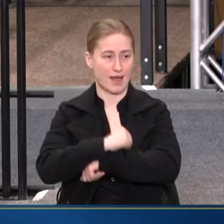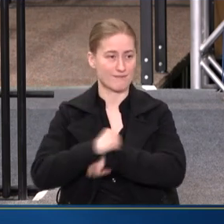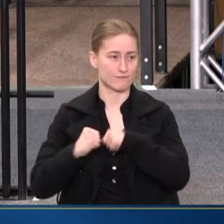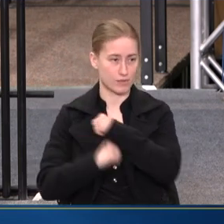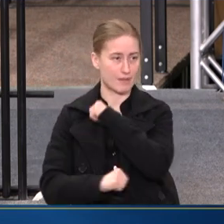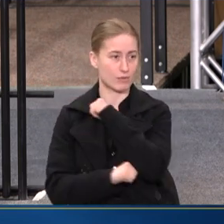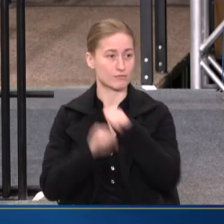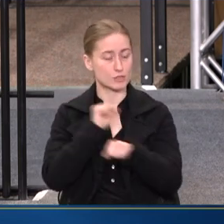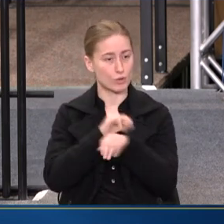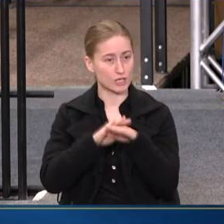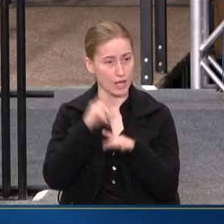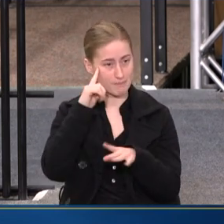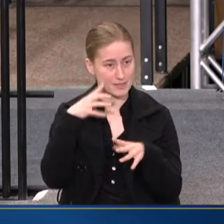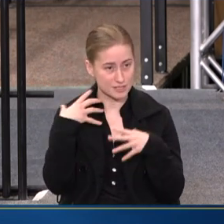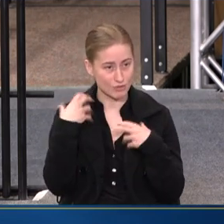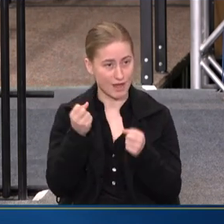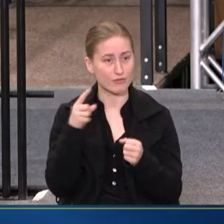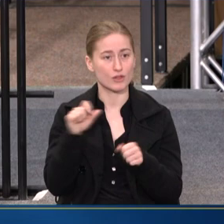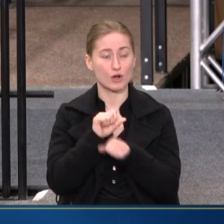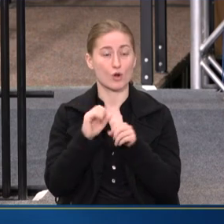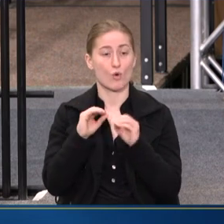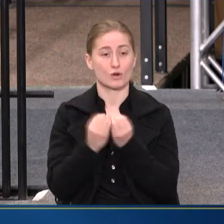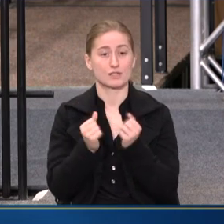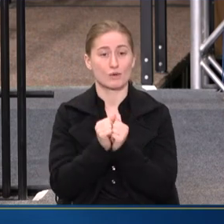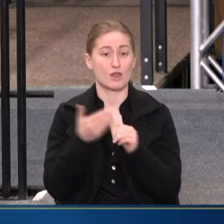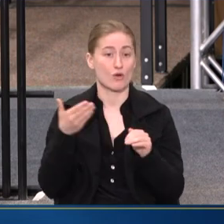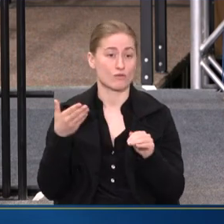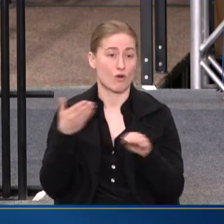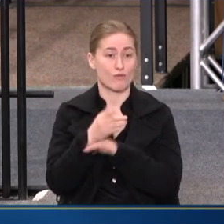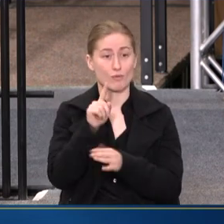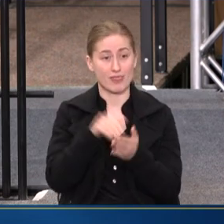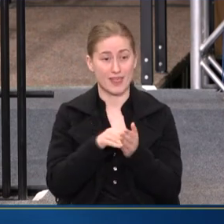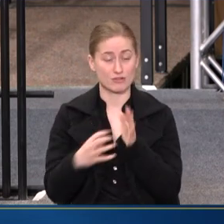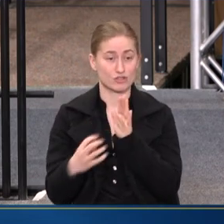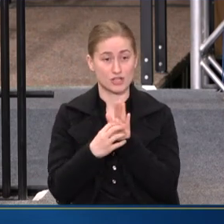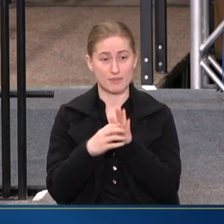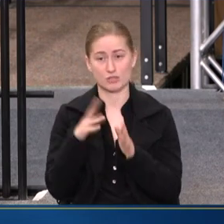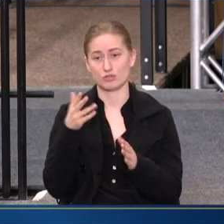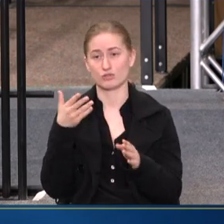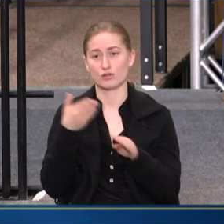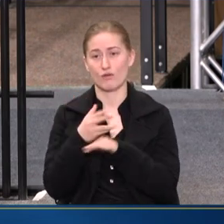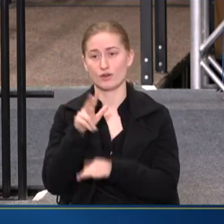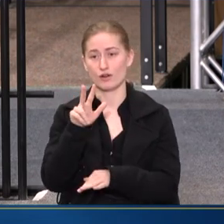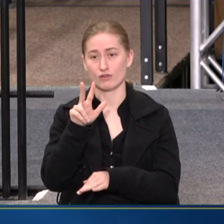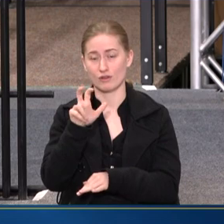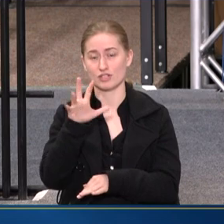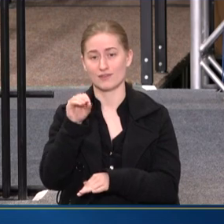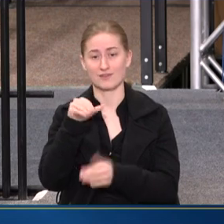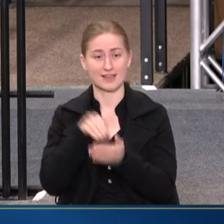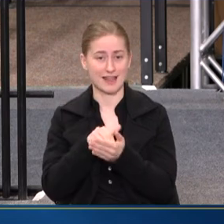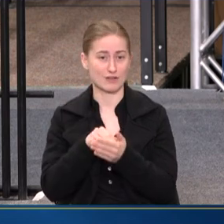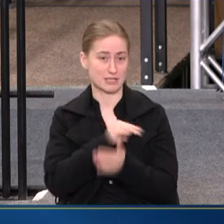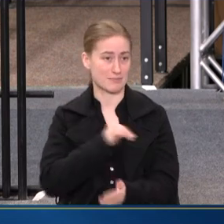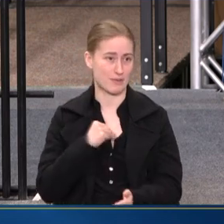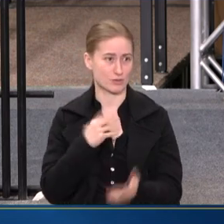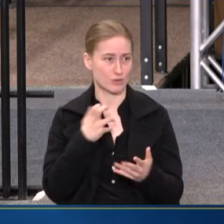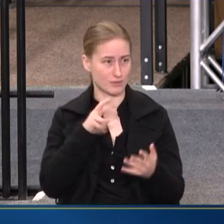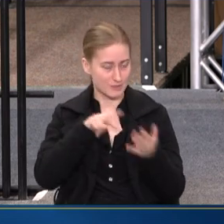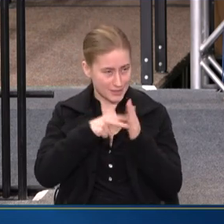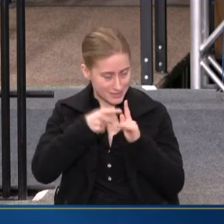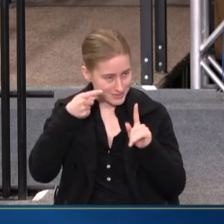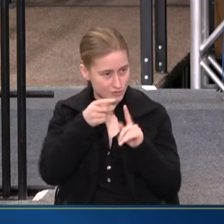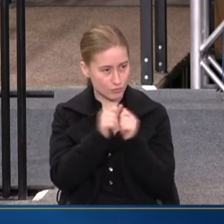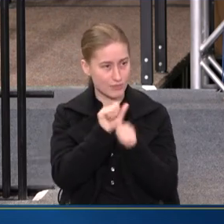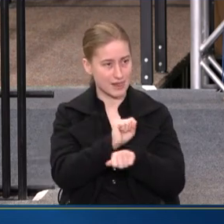HEALTH. THEY ARE AN ORGANIZATION WITH OVER 1,000 CHAPTERS AND OVER 350,000 MEMBERS. SO WE WANT TO BE VERY INTENTIAL WITH THAT